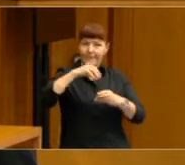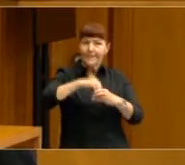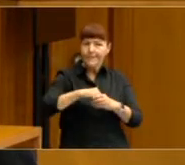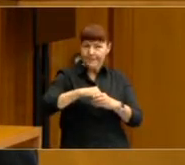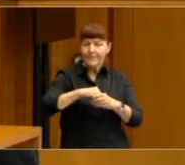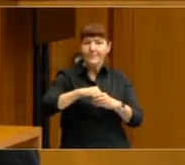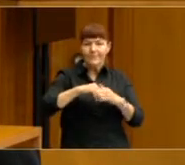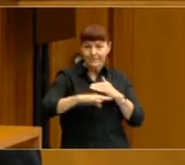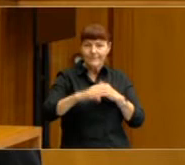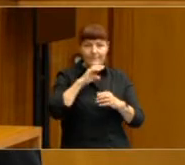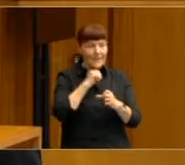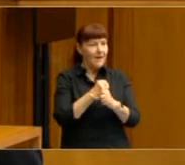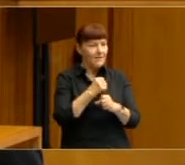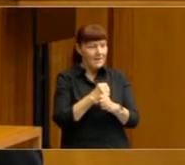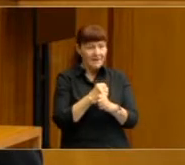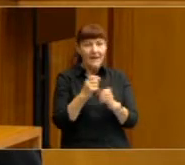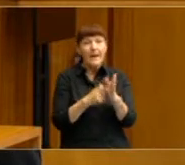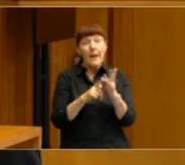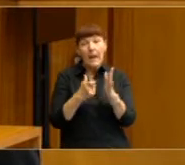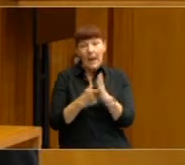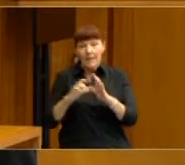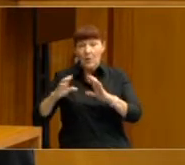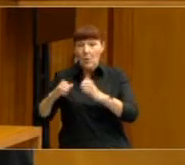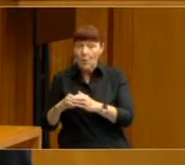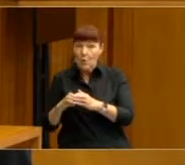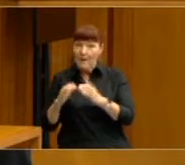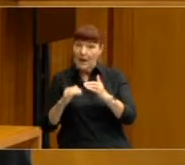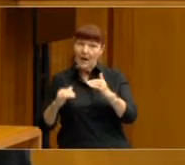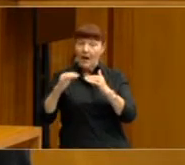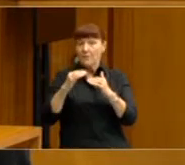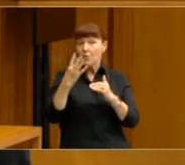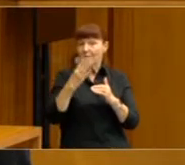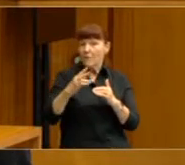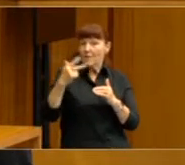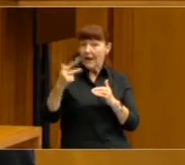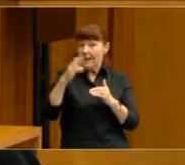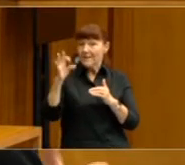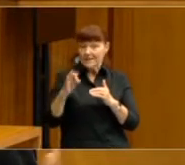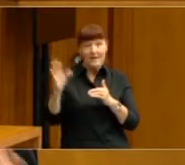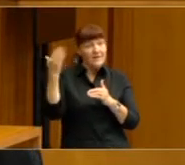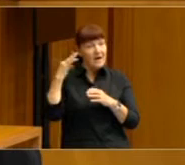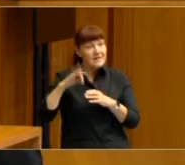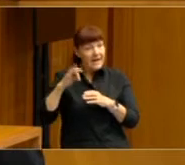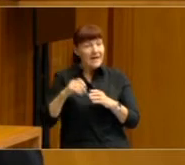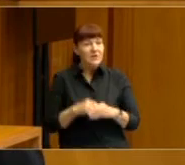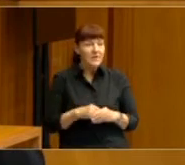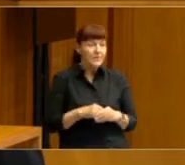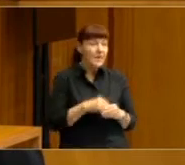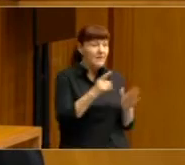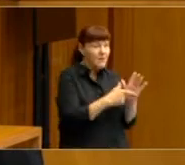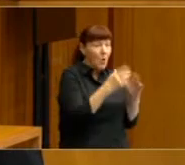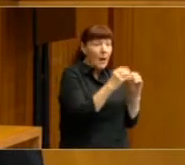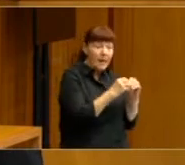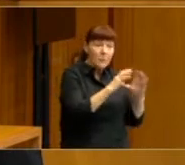in the Labor Party, reaching 48% in the last election, whereas progress in the Liberal